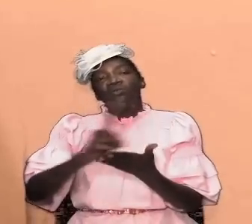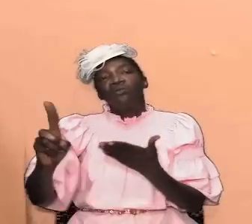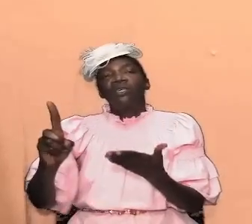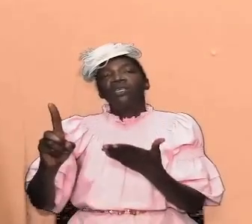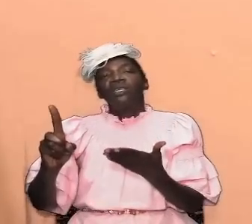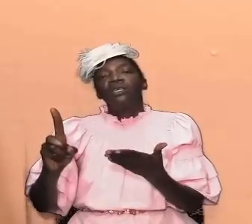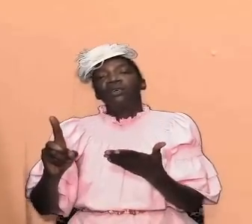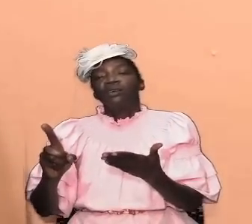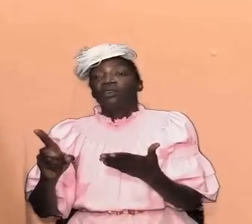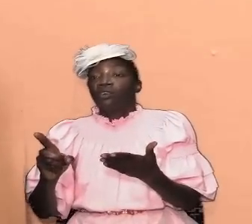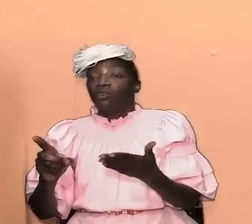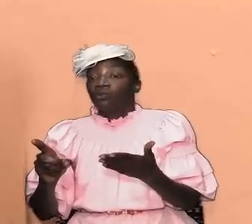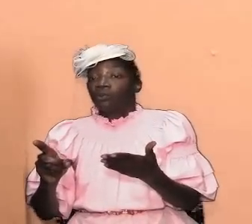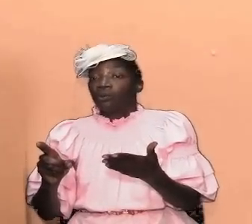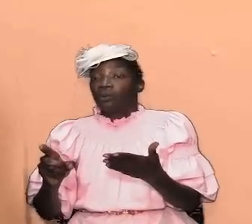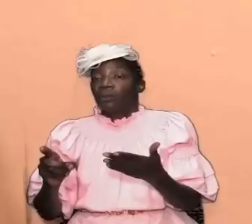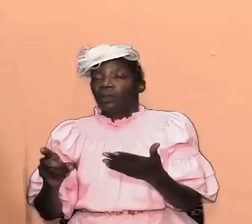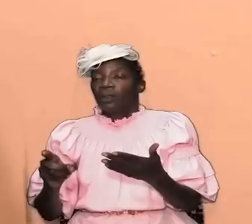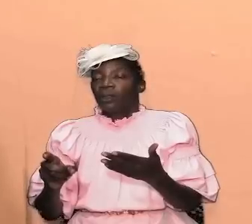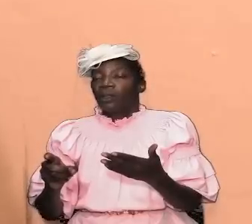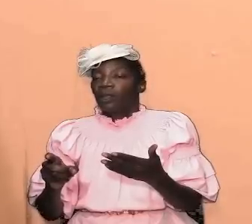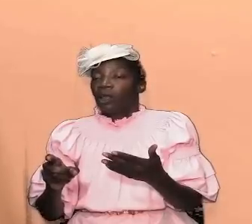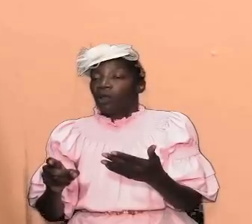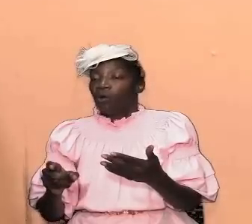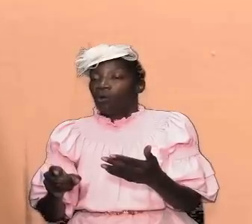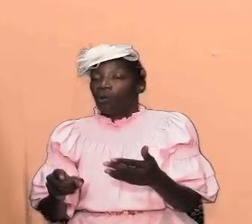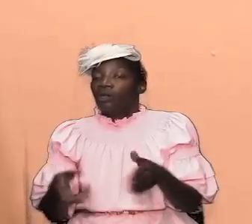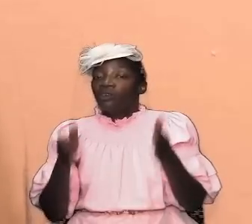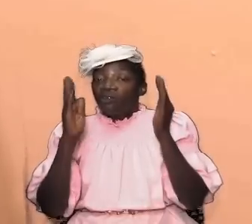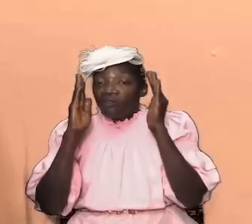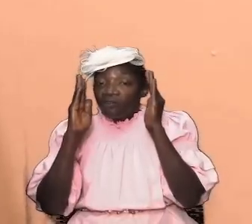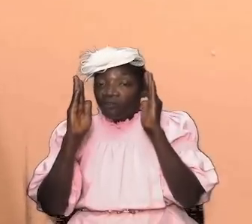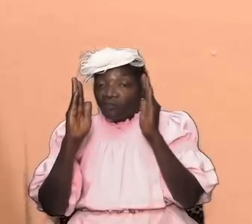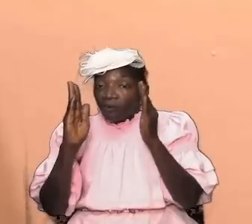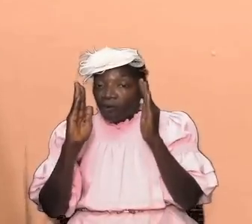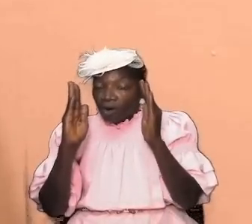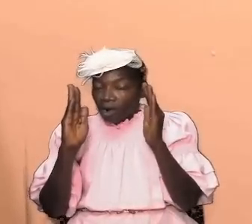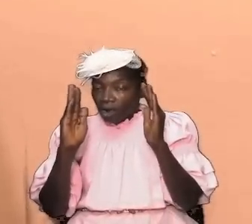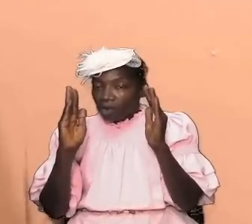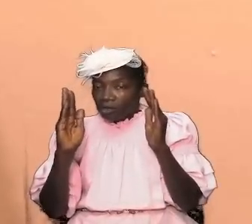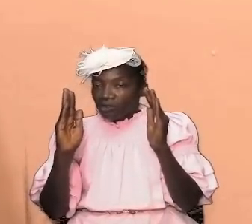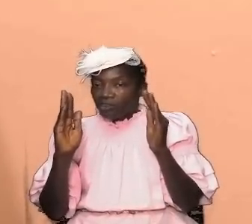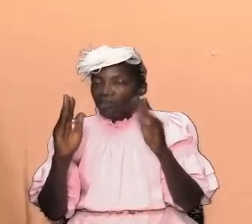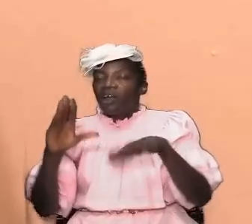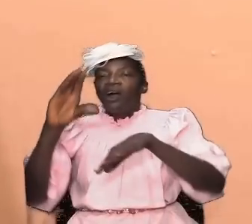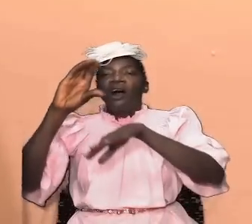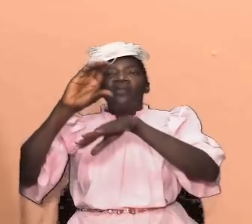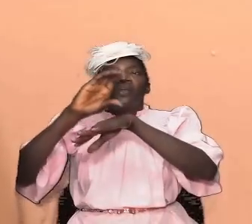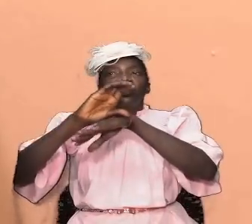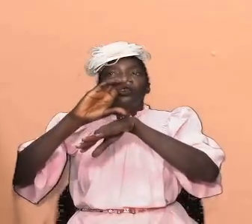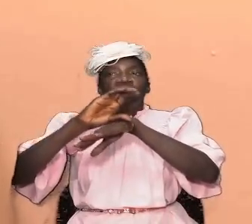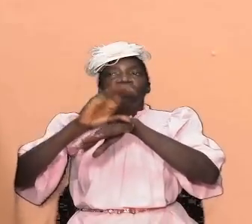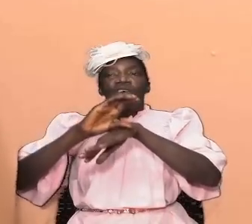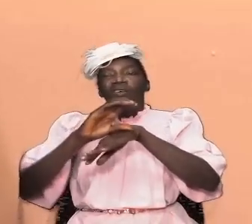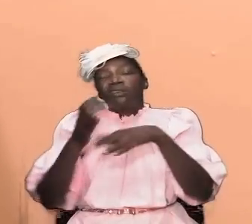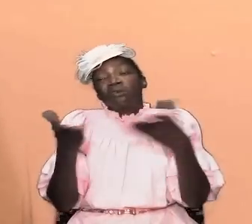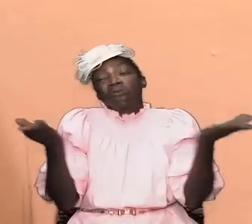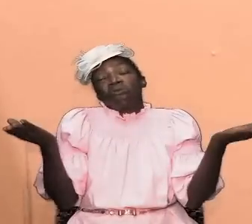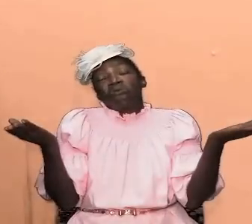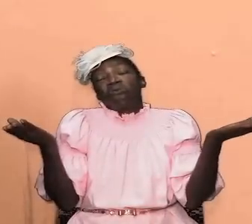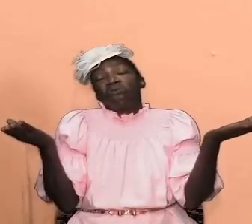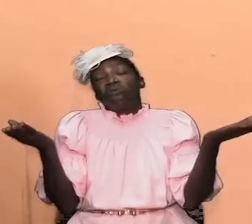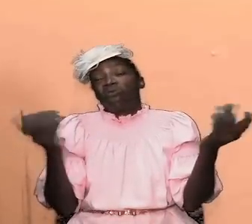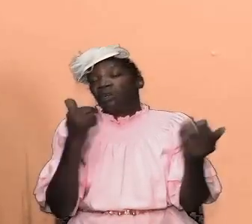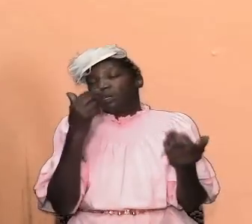to zoom in and we want to zero in and focus on the church who is the church